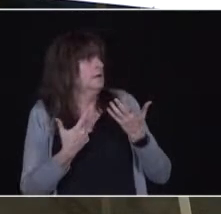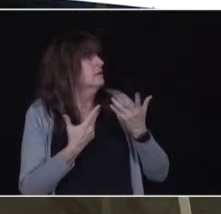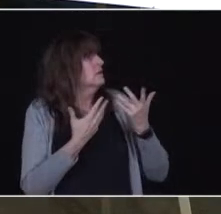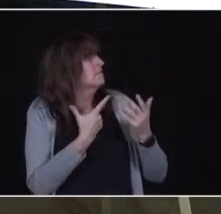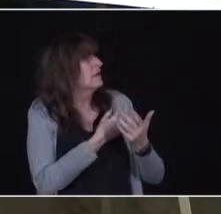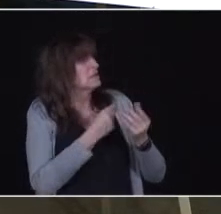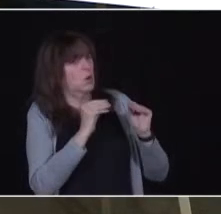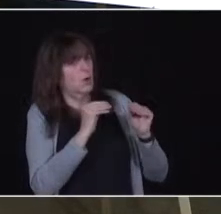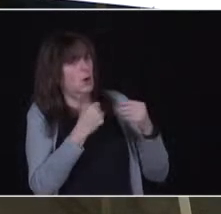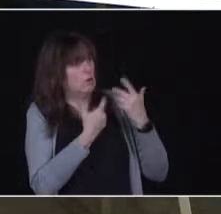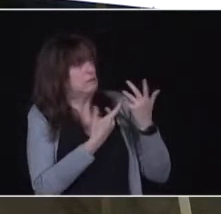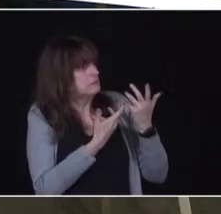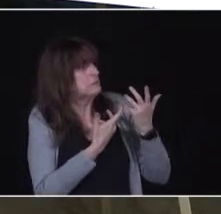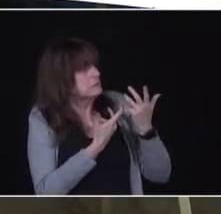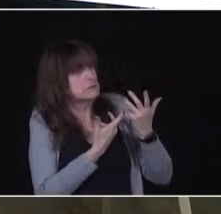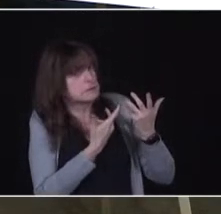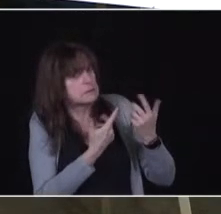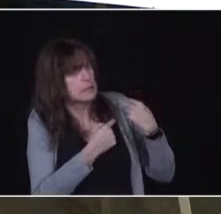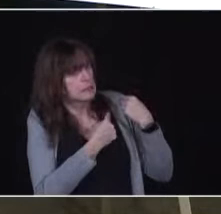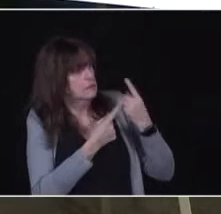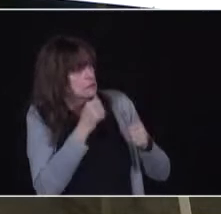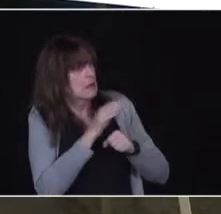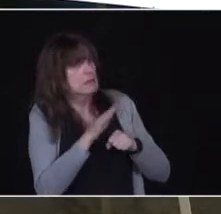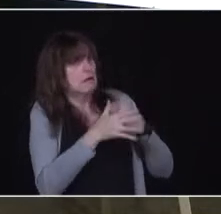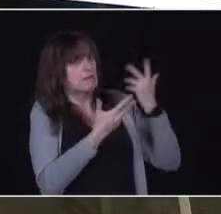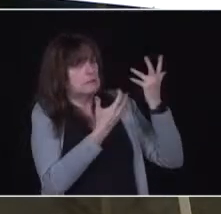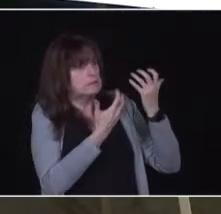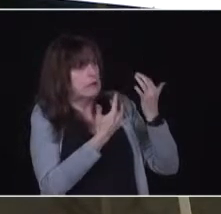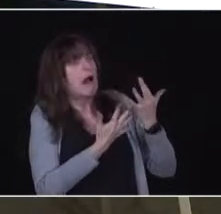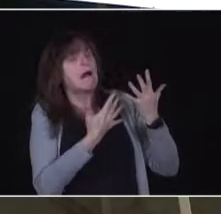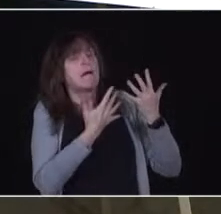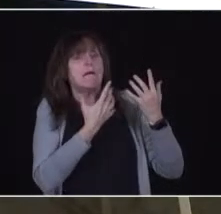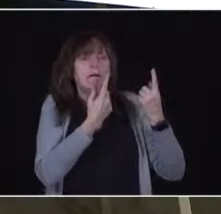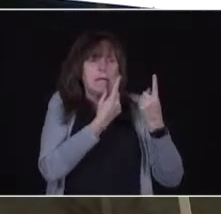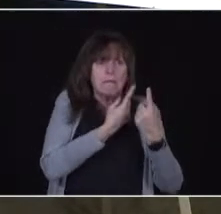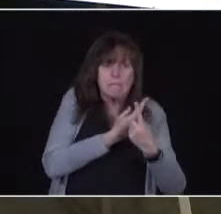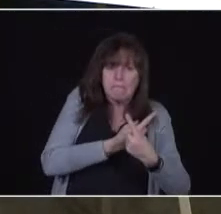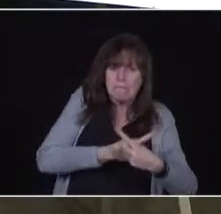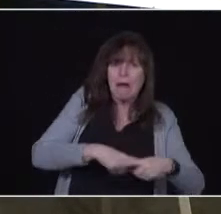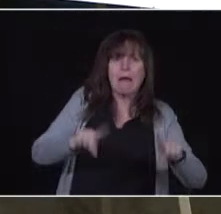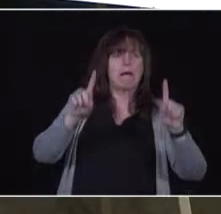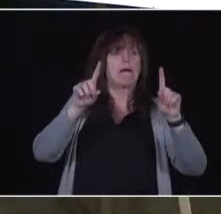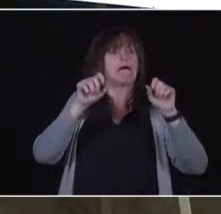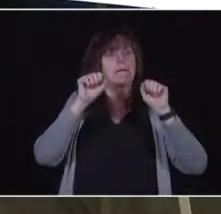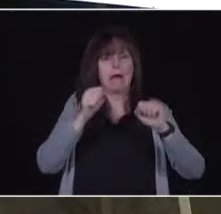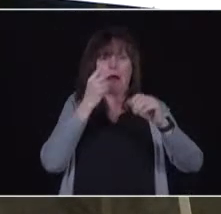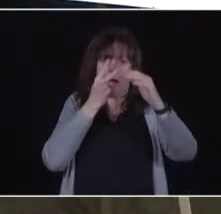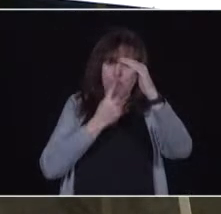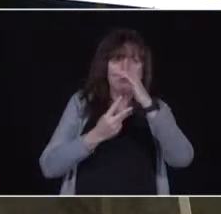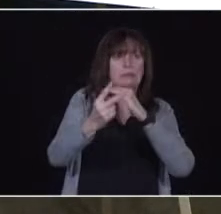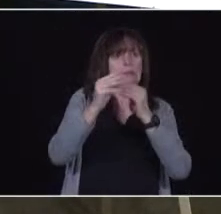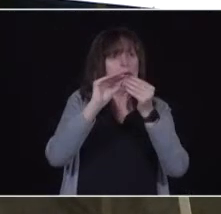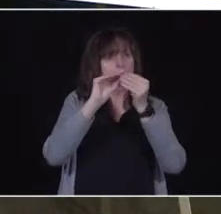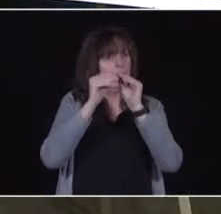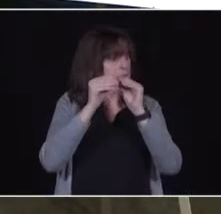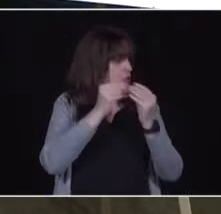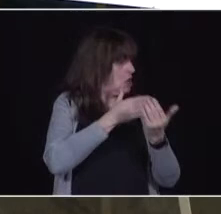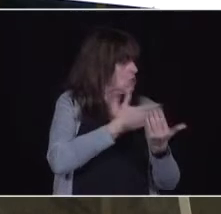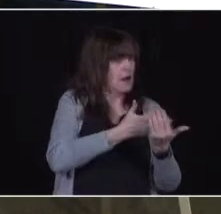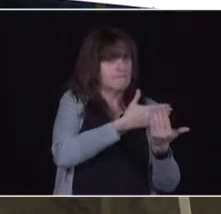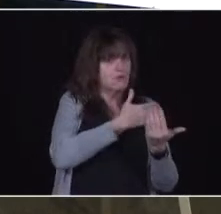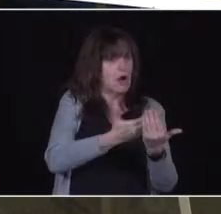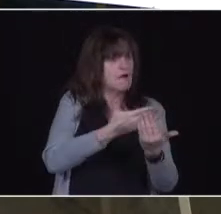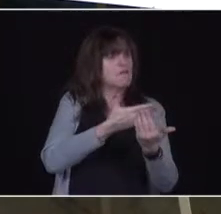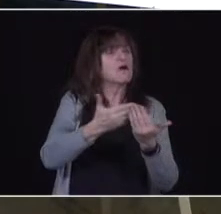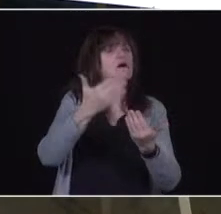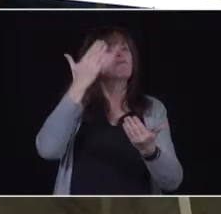drought for such a long period of time. Now we have received the forecast through to the end of May and into June, actually, and we